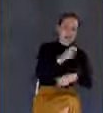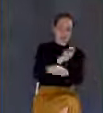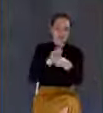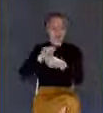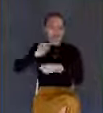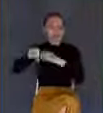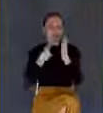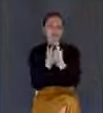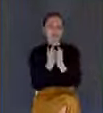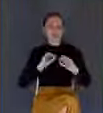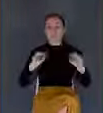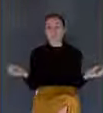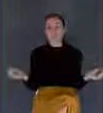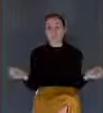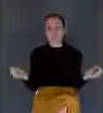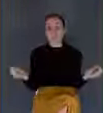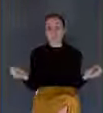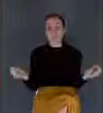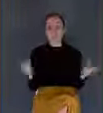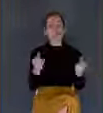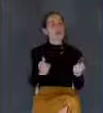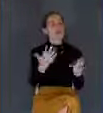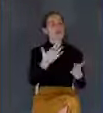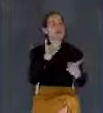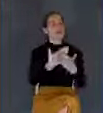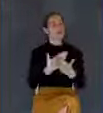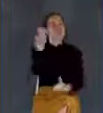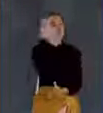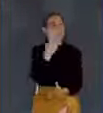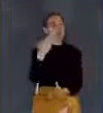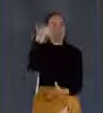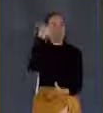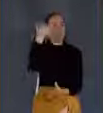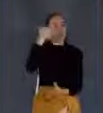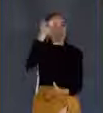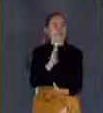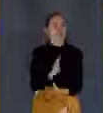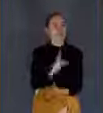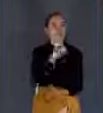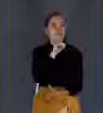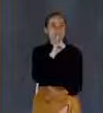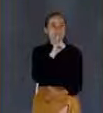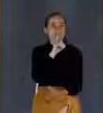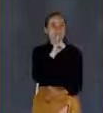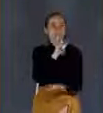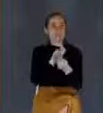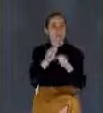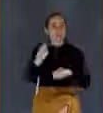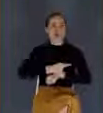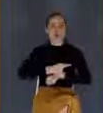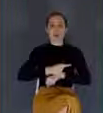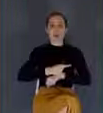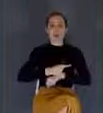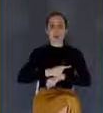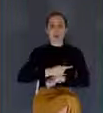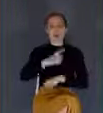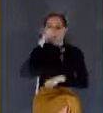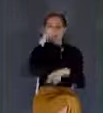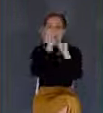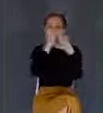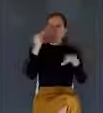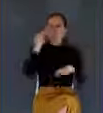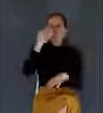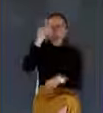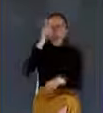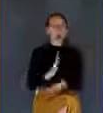And there are many practical reasons I can think of as to why God withheld the date. Can you imagine what things would be like if God gave us the